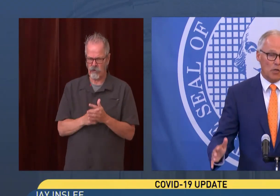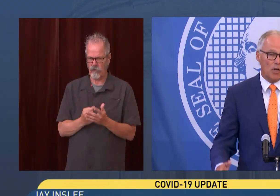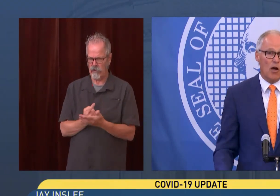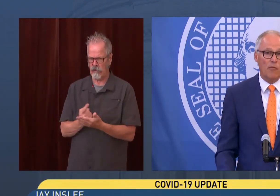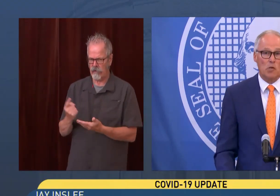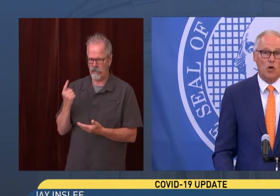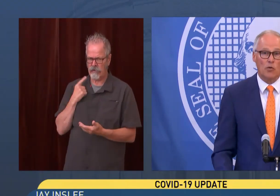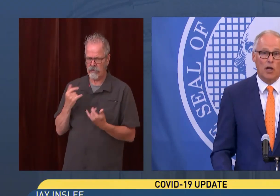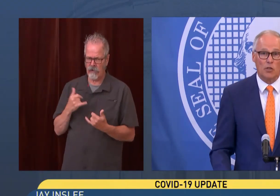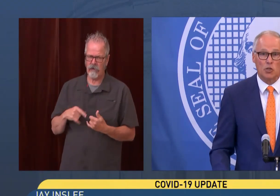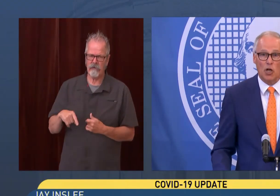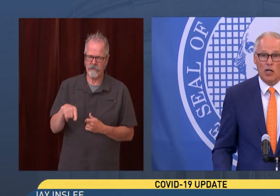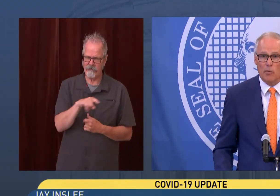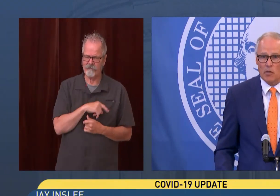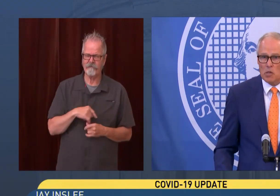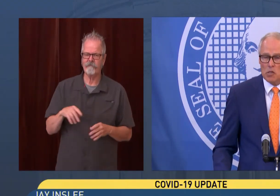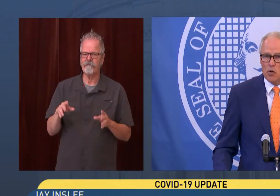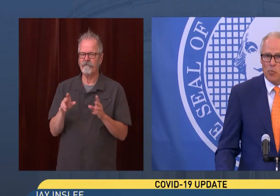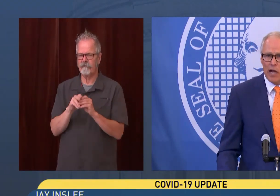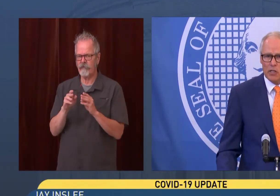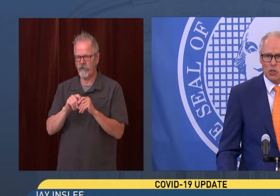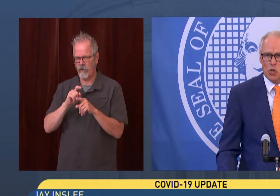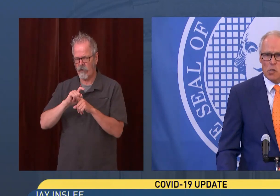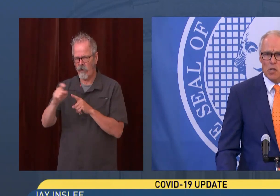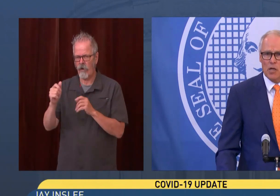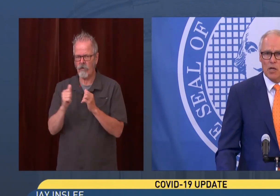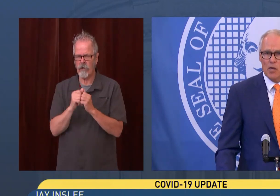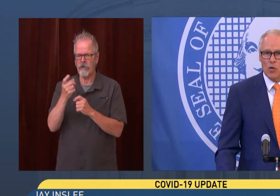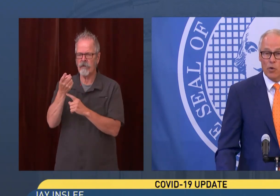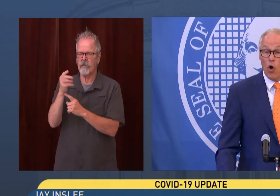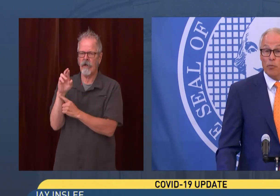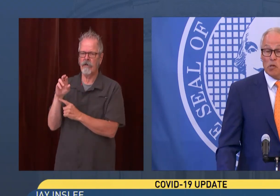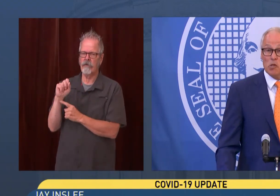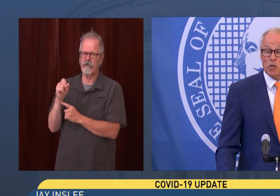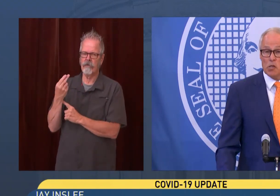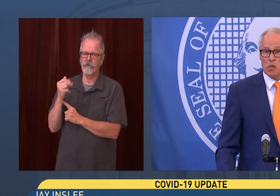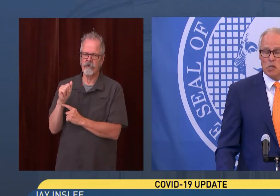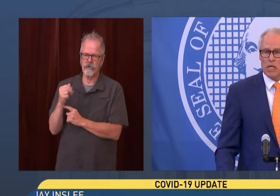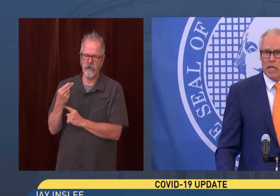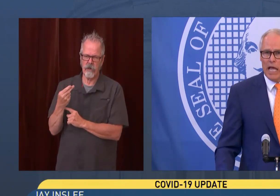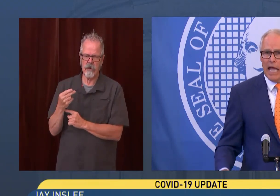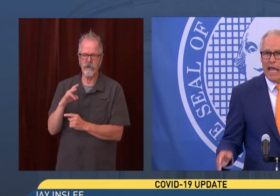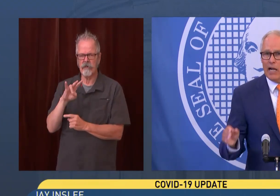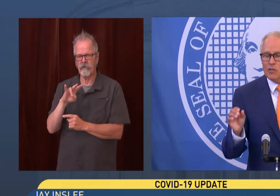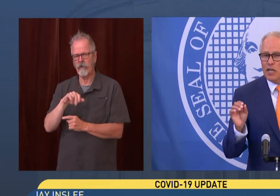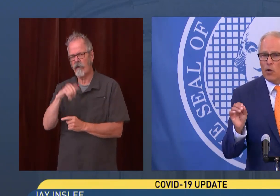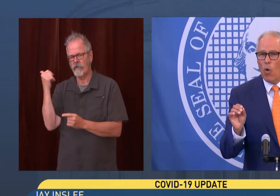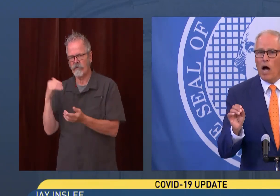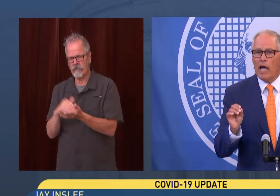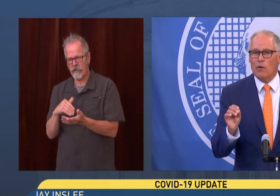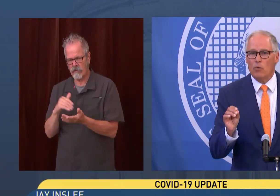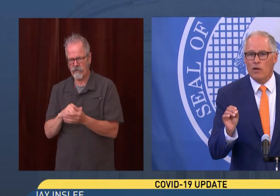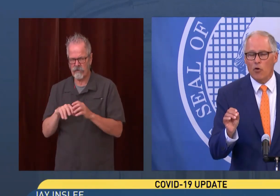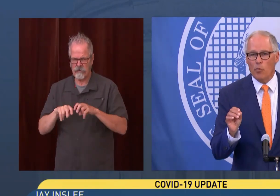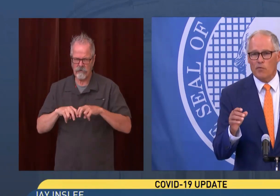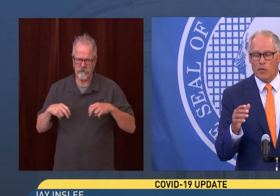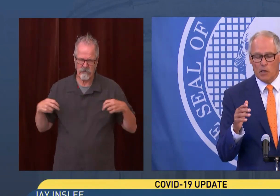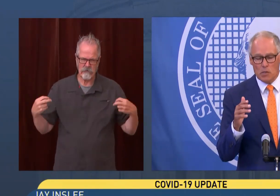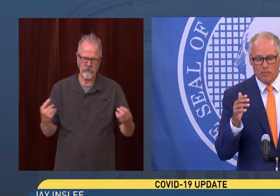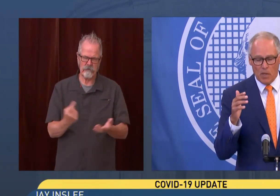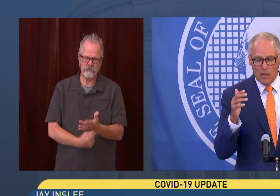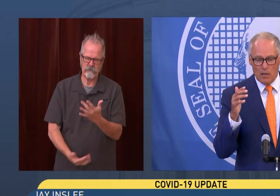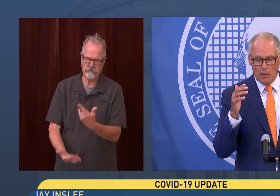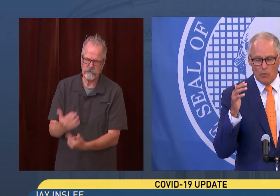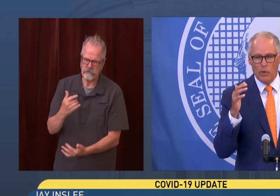start. I was on a conference call with Dr. Shah and about 600 practitioners. We hope this is going to succeed. And I'll tell you why we have hopes